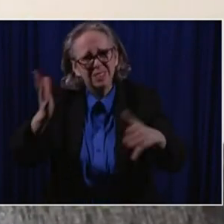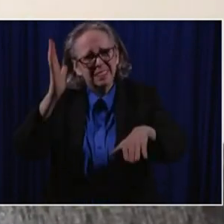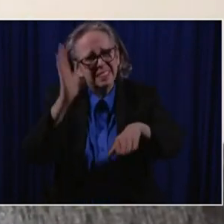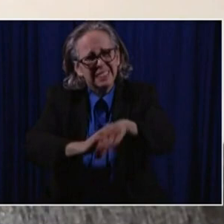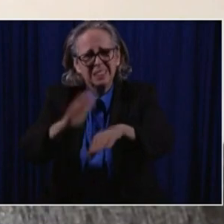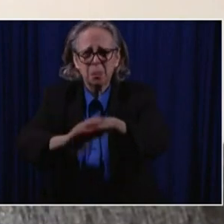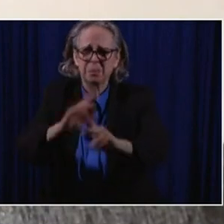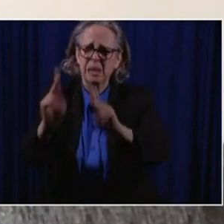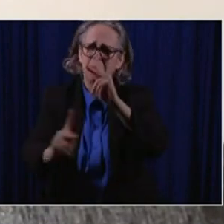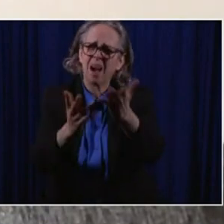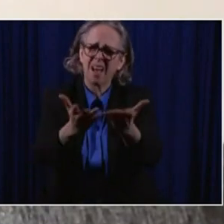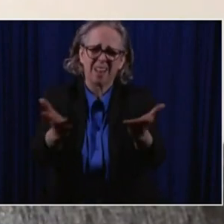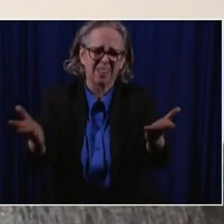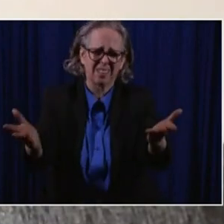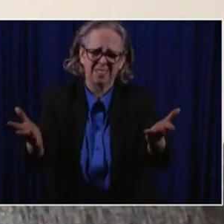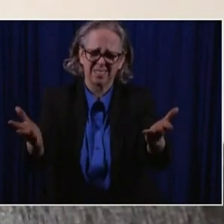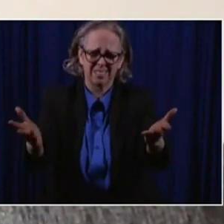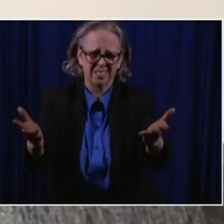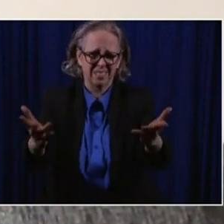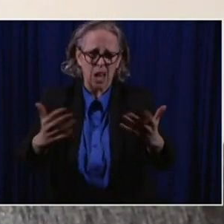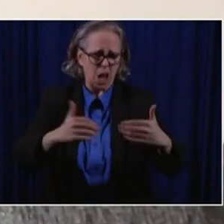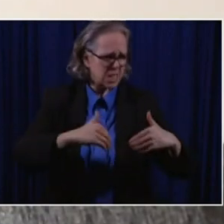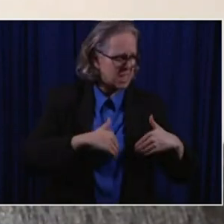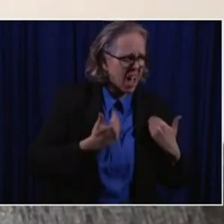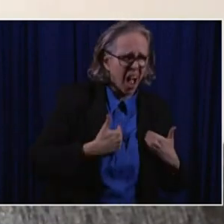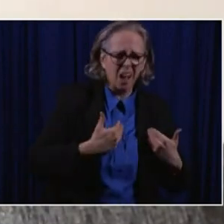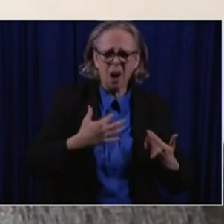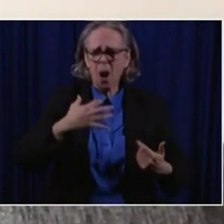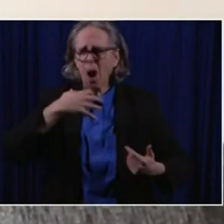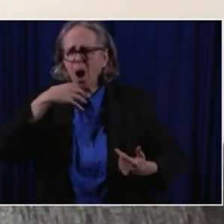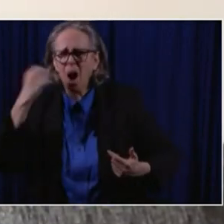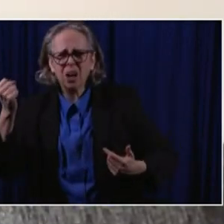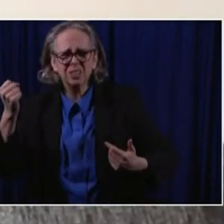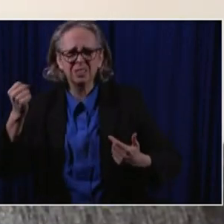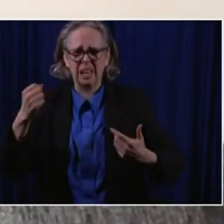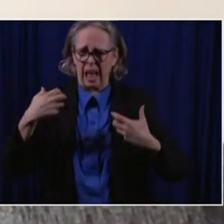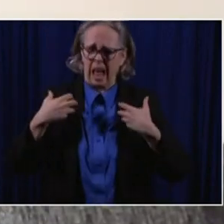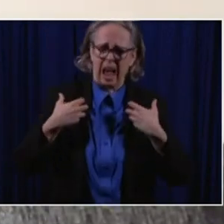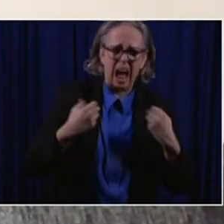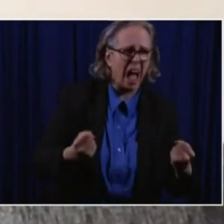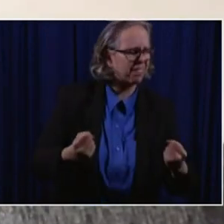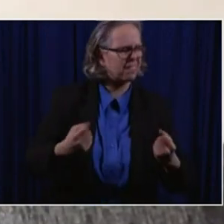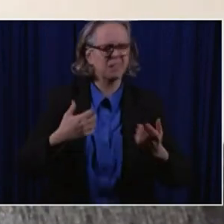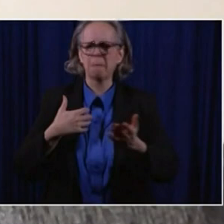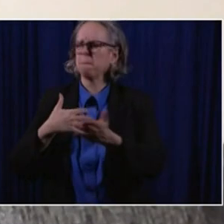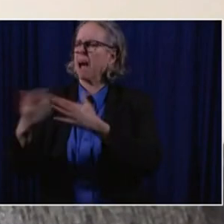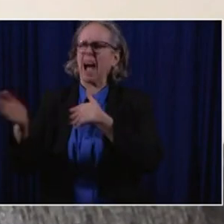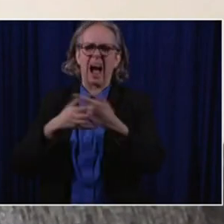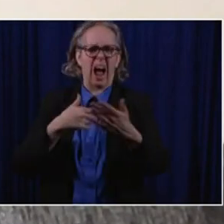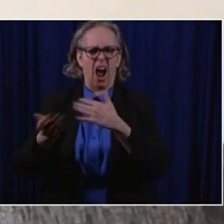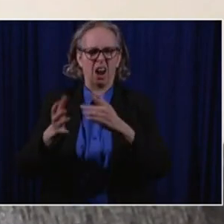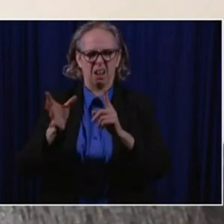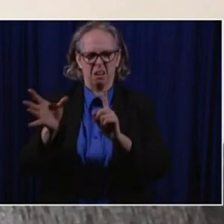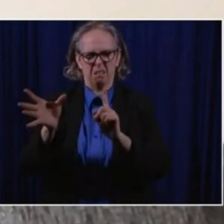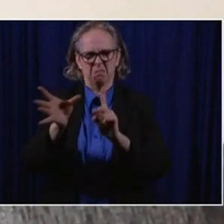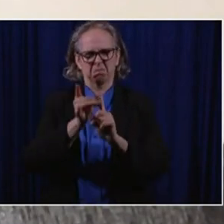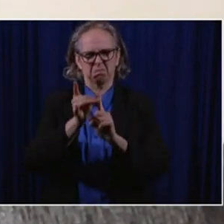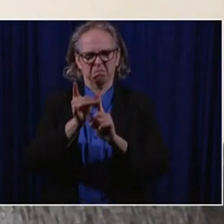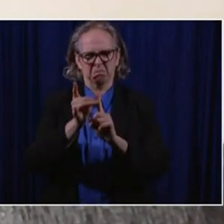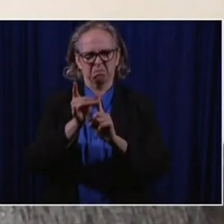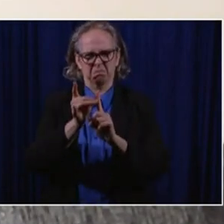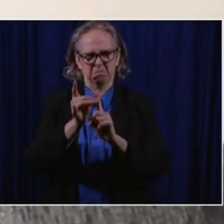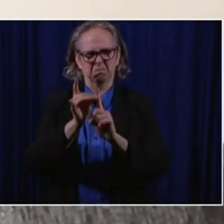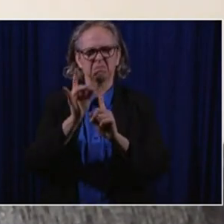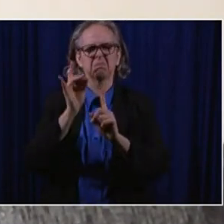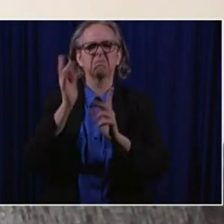who you are. This virus doesn't discriminate. And I'm a healthy 37 year old who